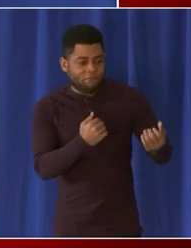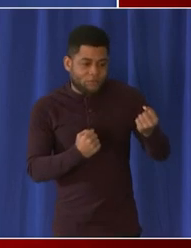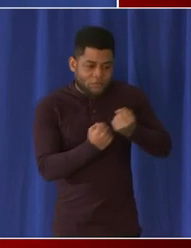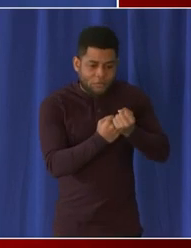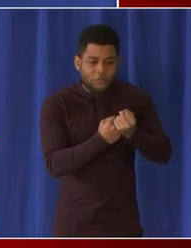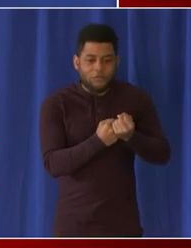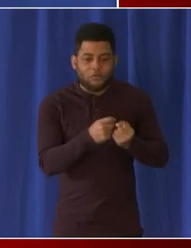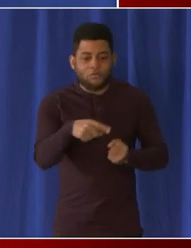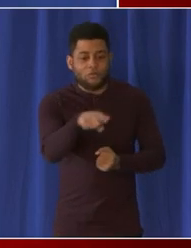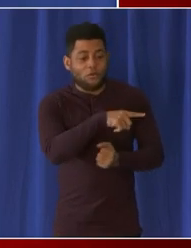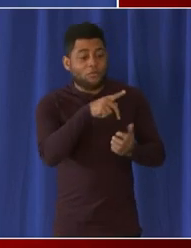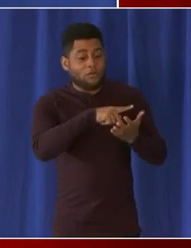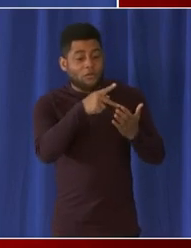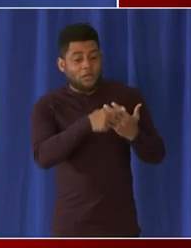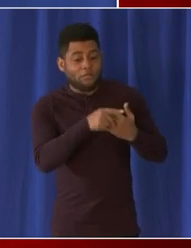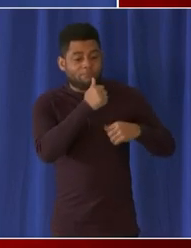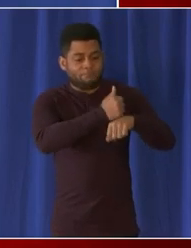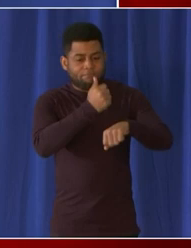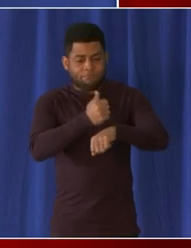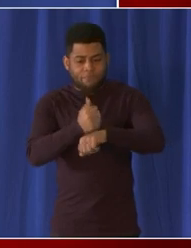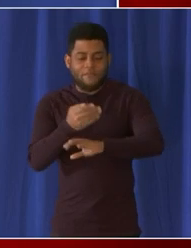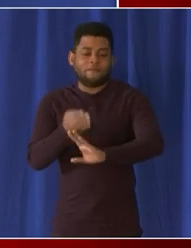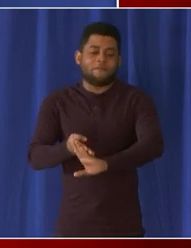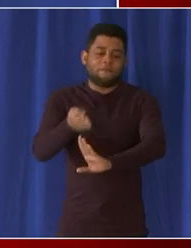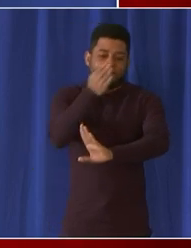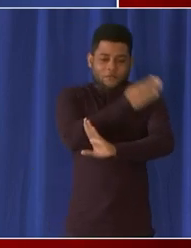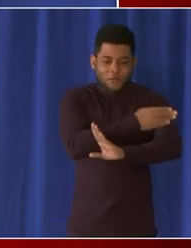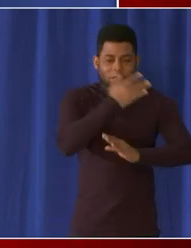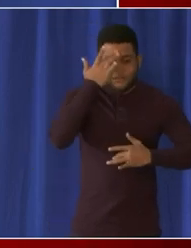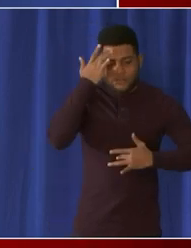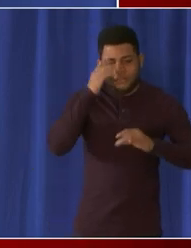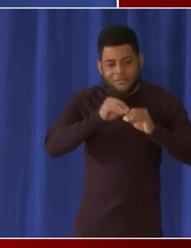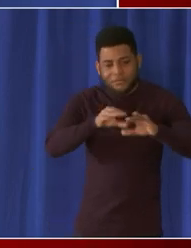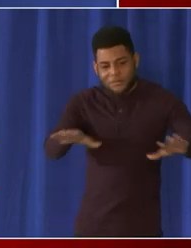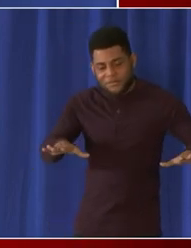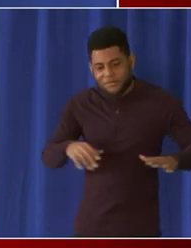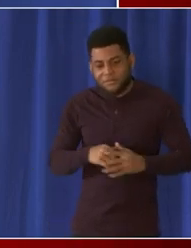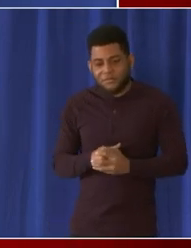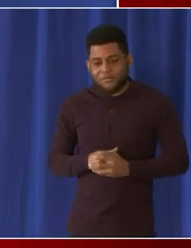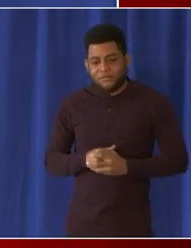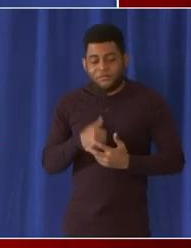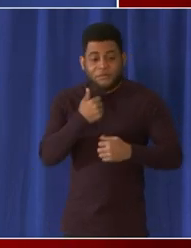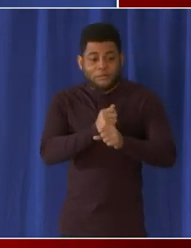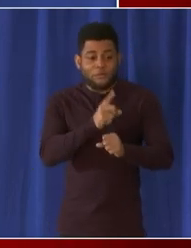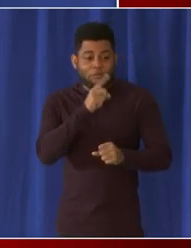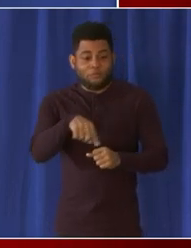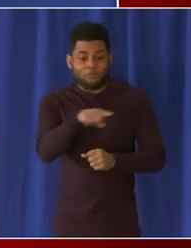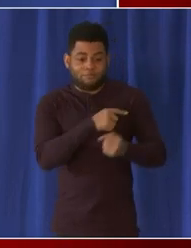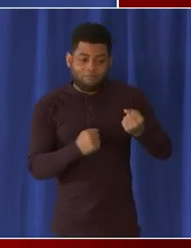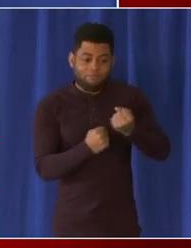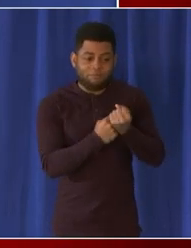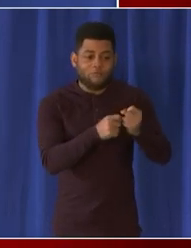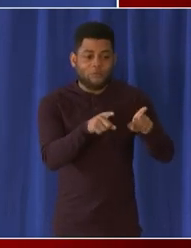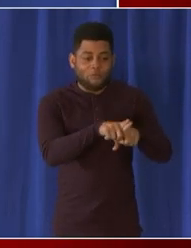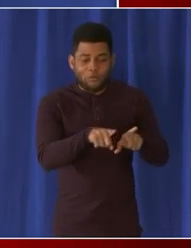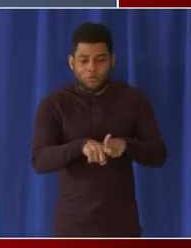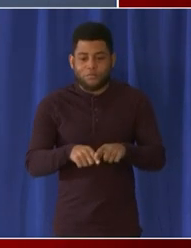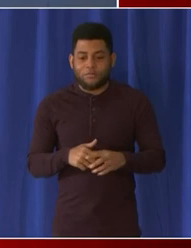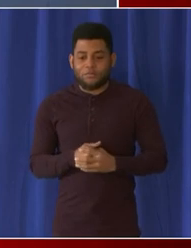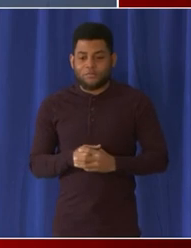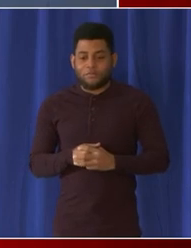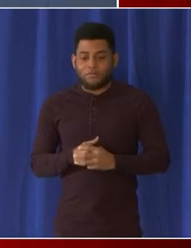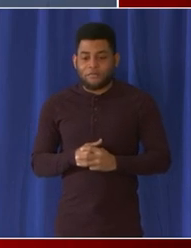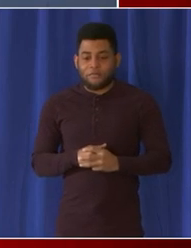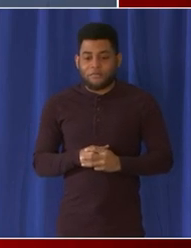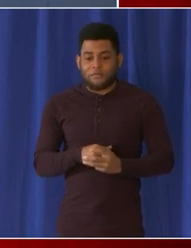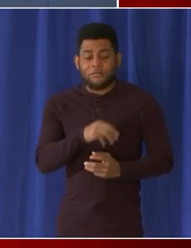programs which we're seeing a lot of uh demand for uh right now okay and mayor bowser do you mind sort of elaborating a little bit more about why you